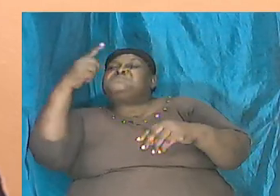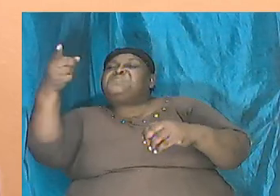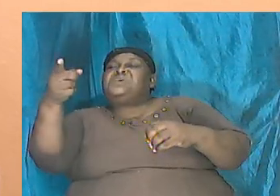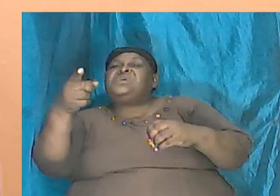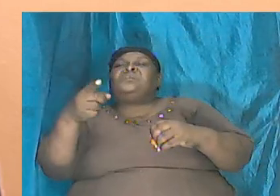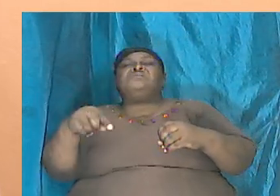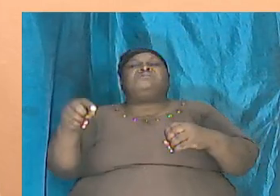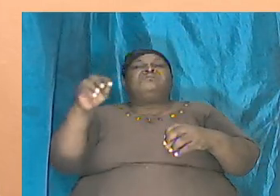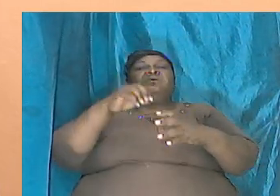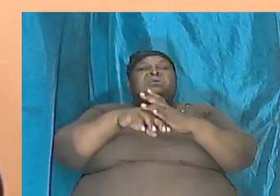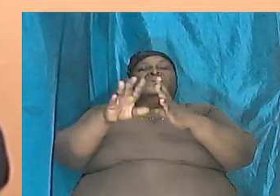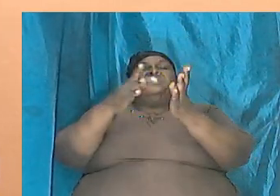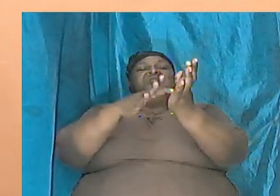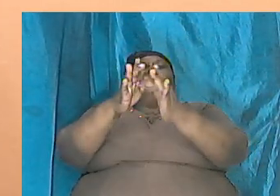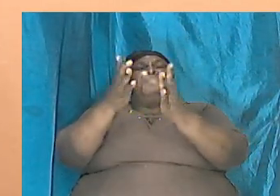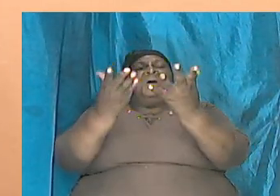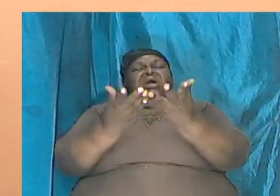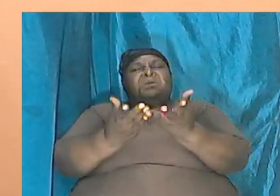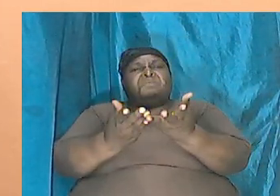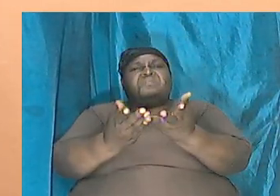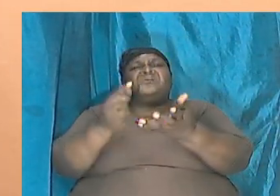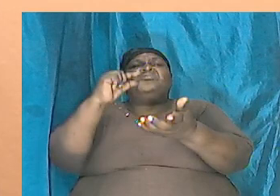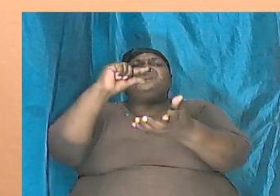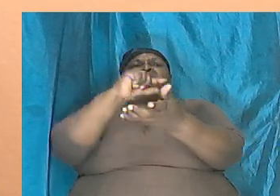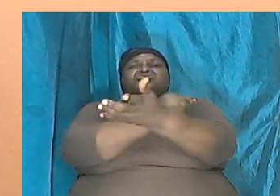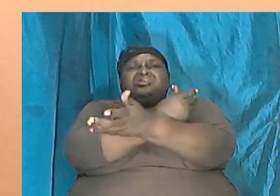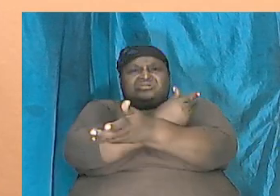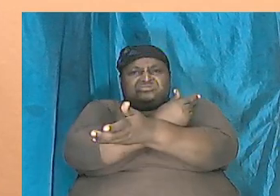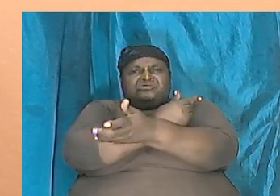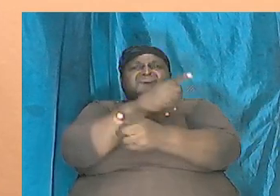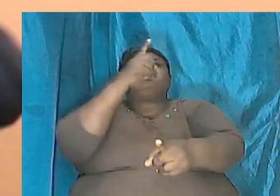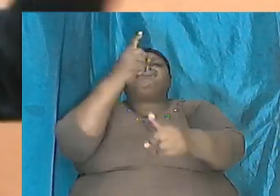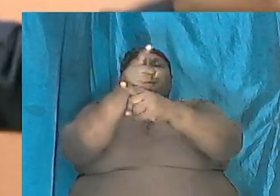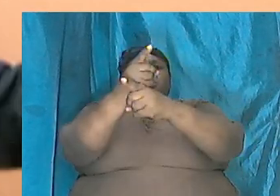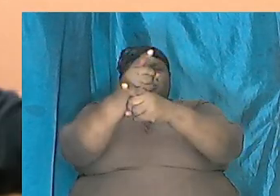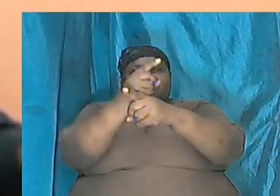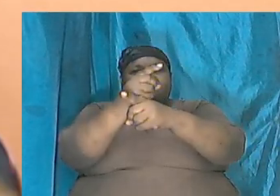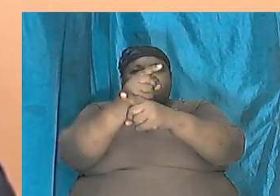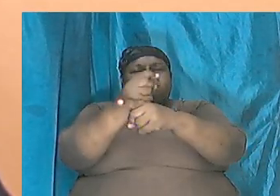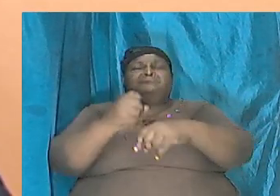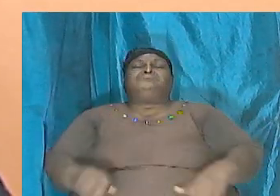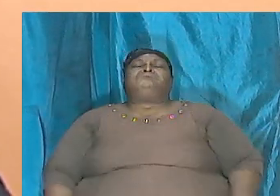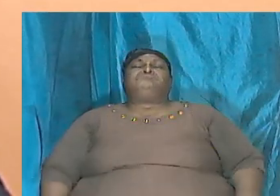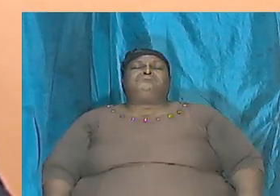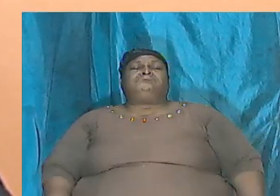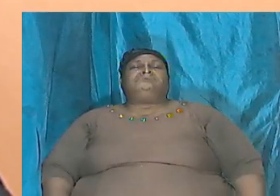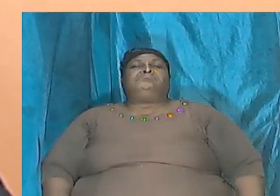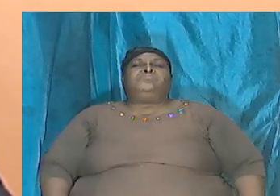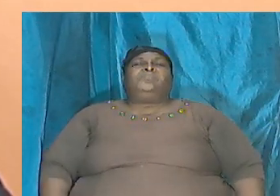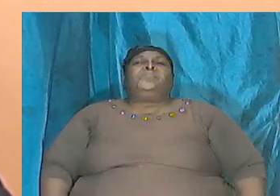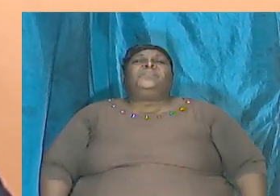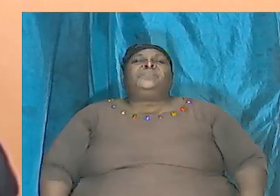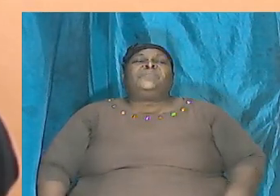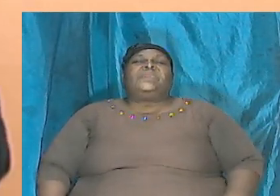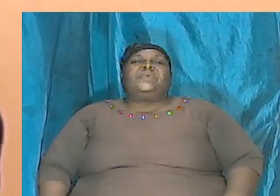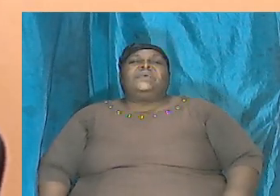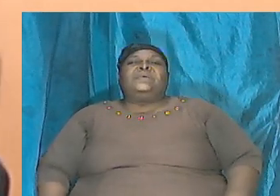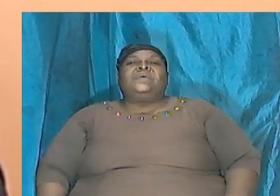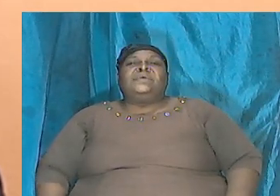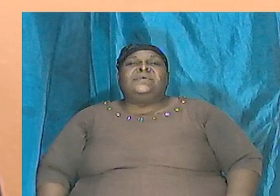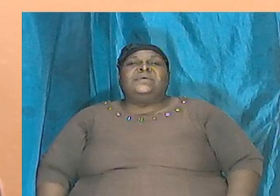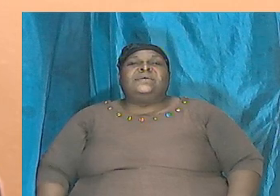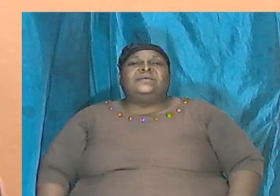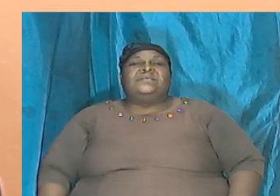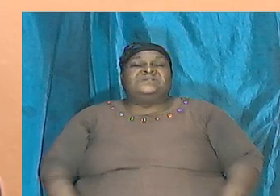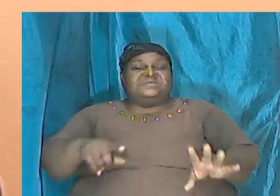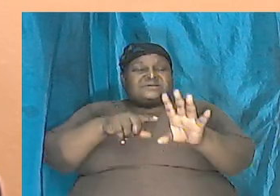called the Bible Genesis is right so we debunk that but at least let